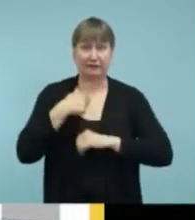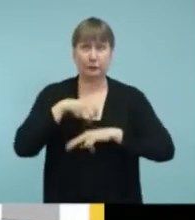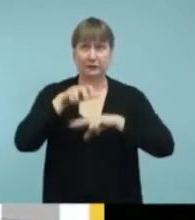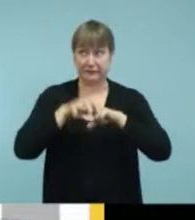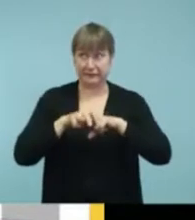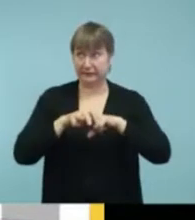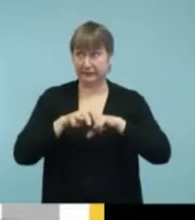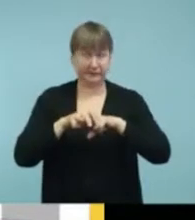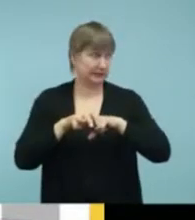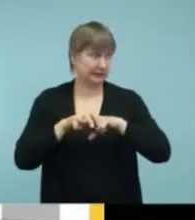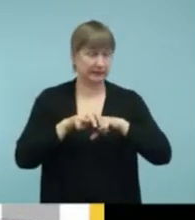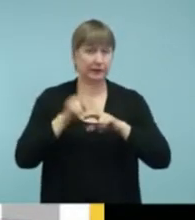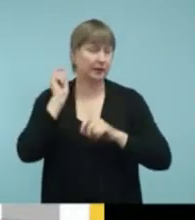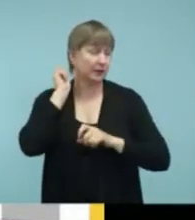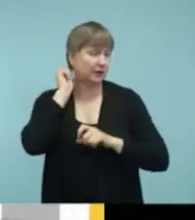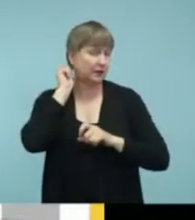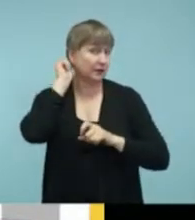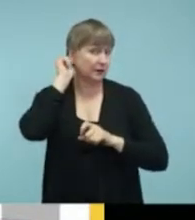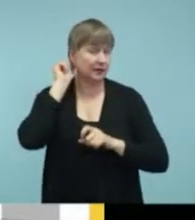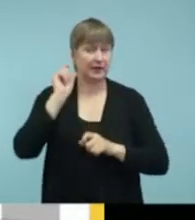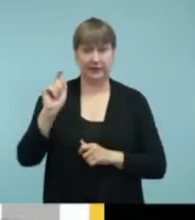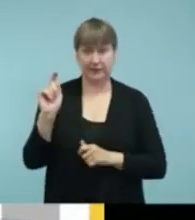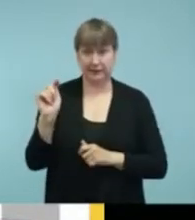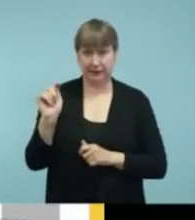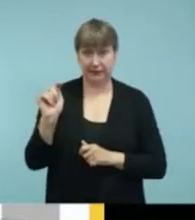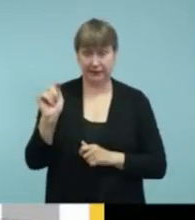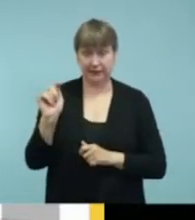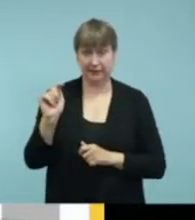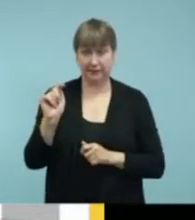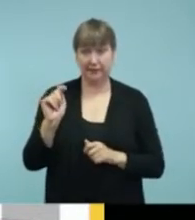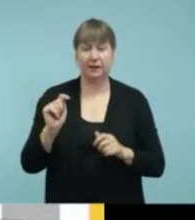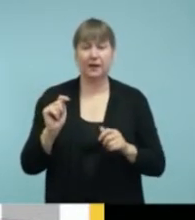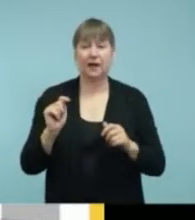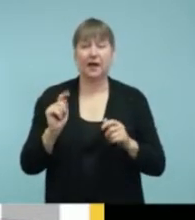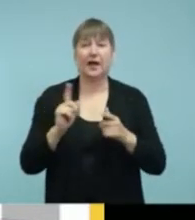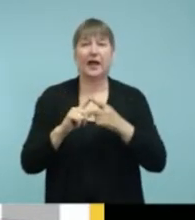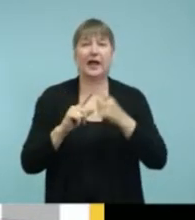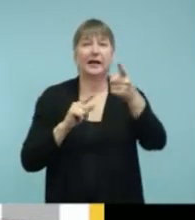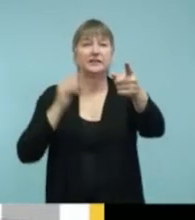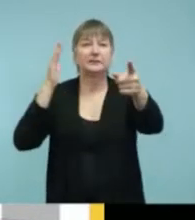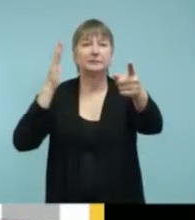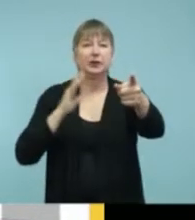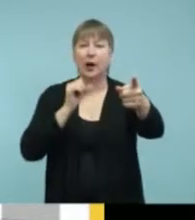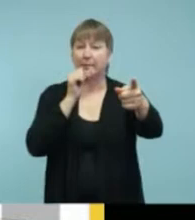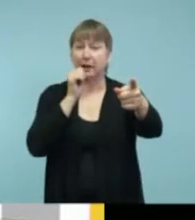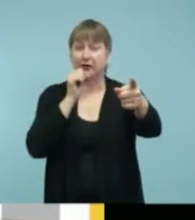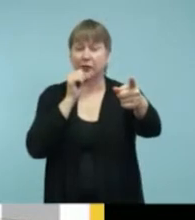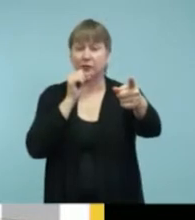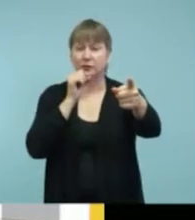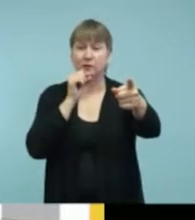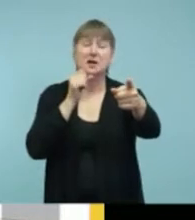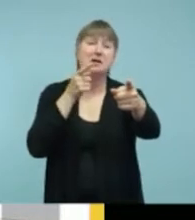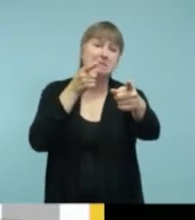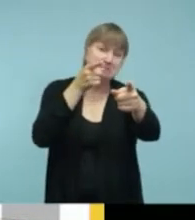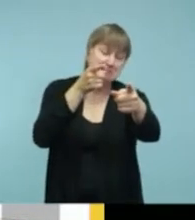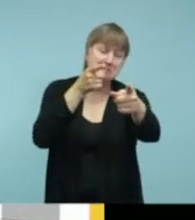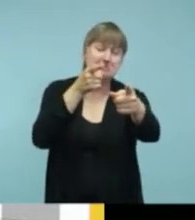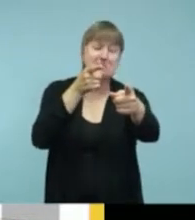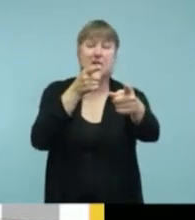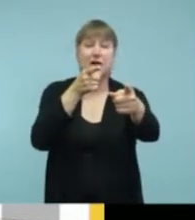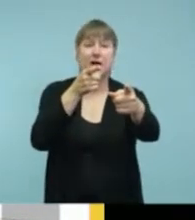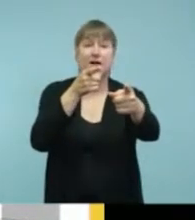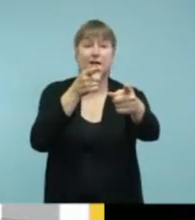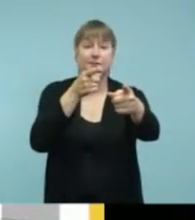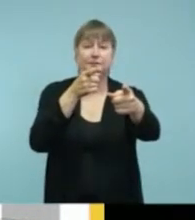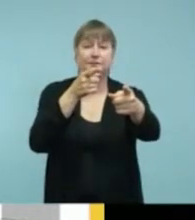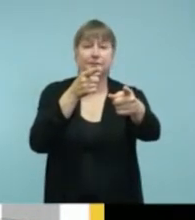switch to telecoil, and the speaker who has a microphone that might also go to, you know, the speakers in